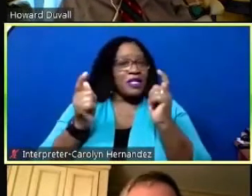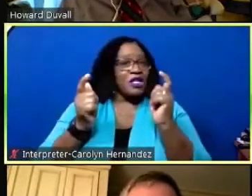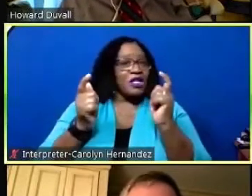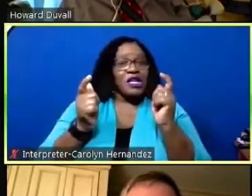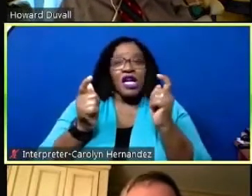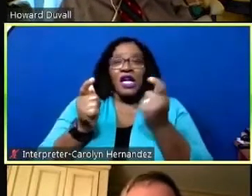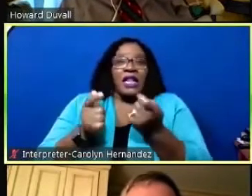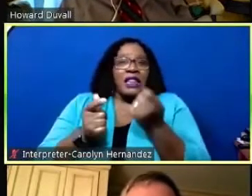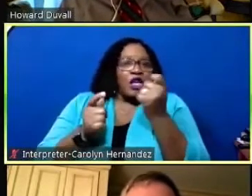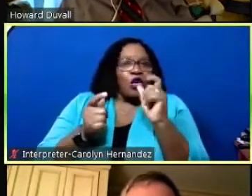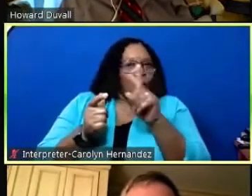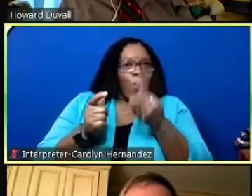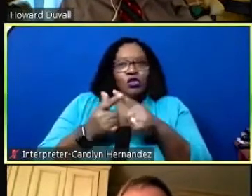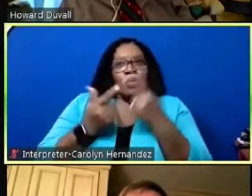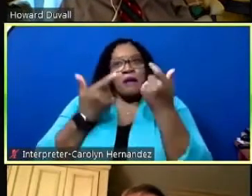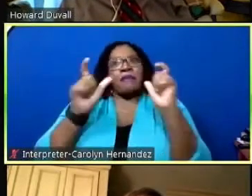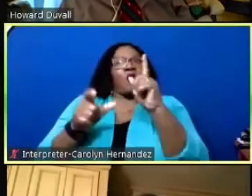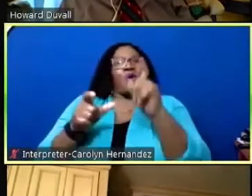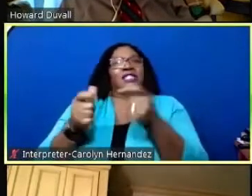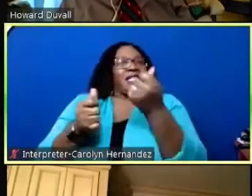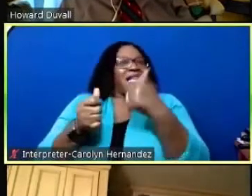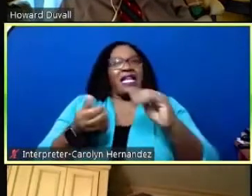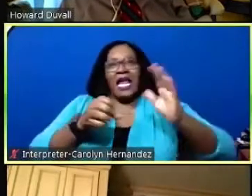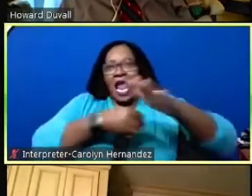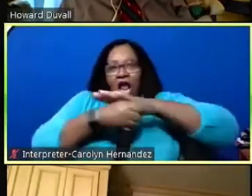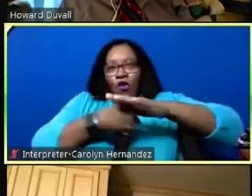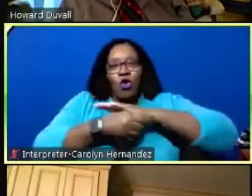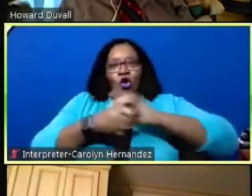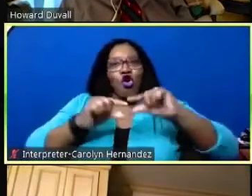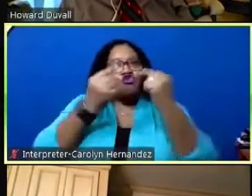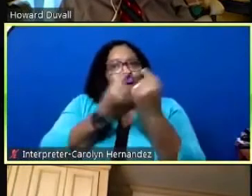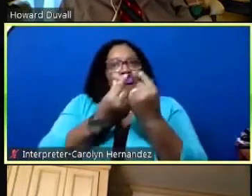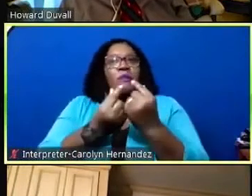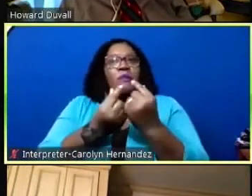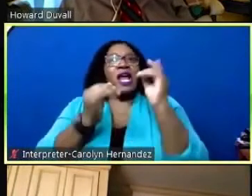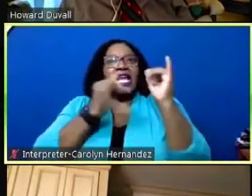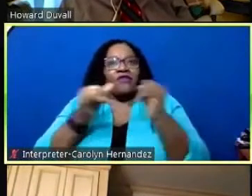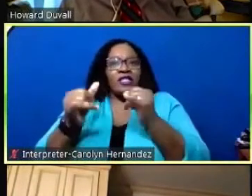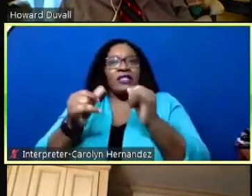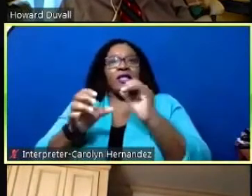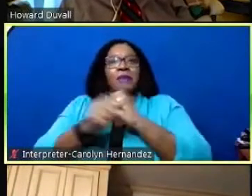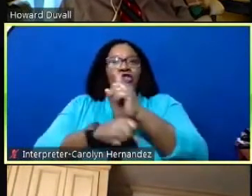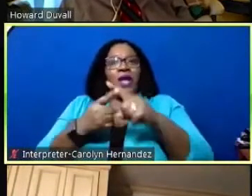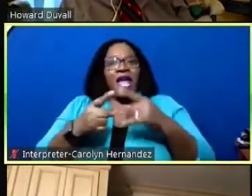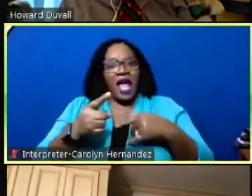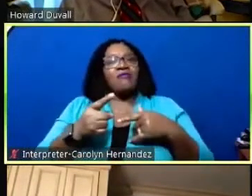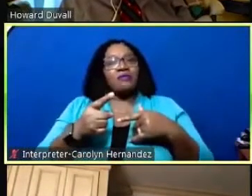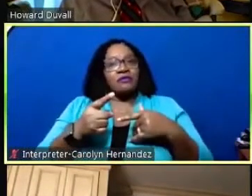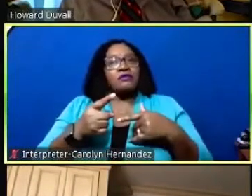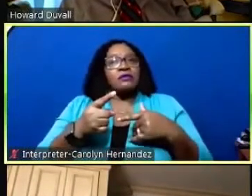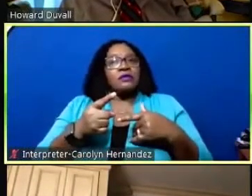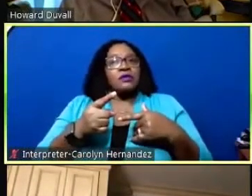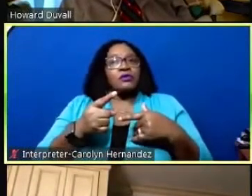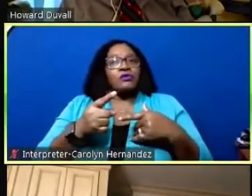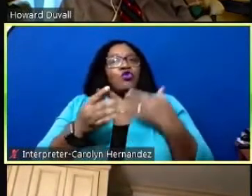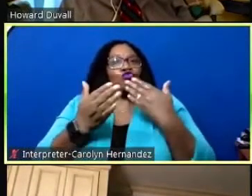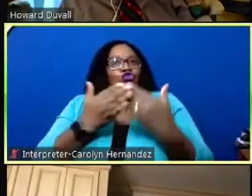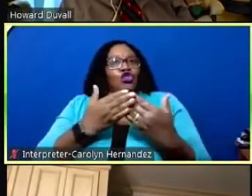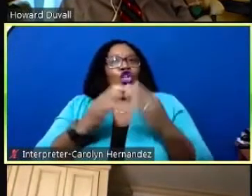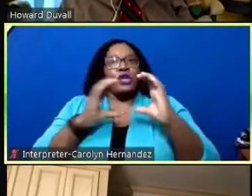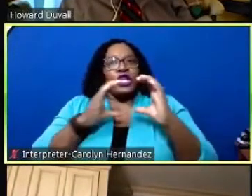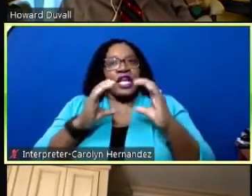in your neighborhood from a group or from an individual let's make sure we have a seamless amount of transfer of uh